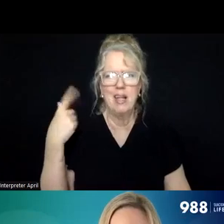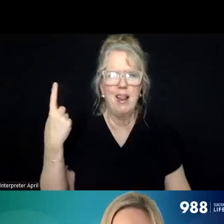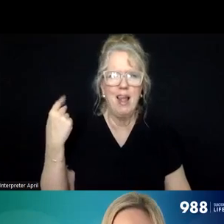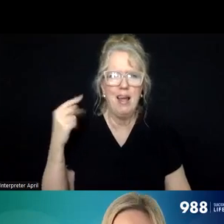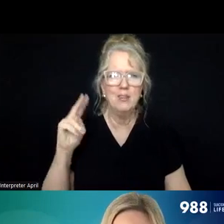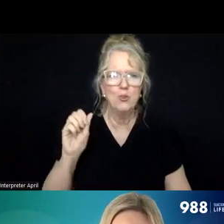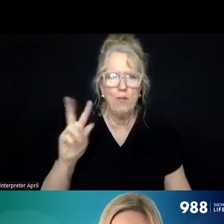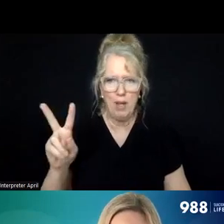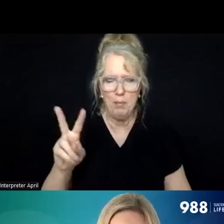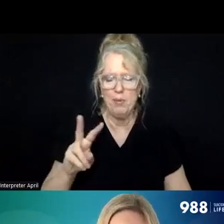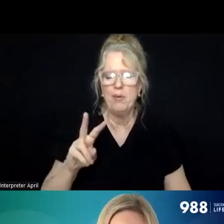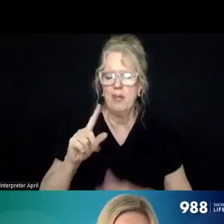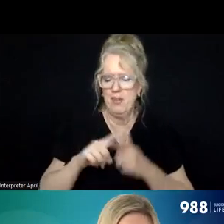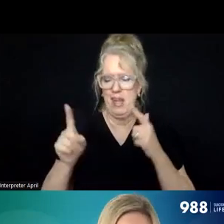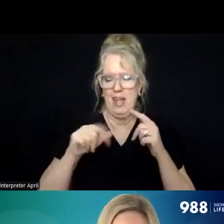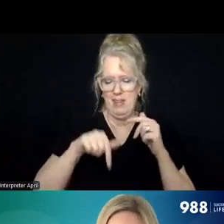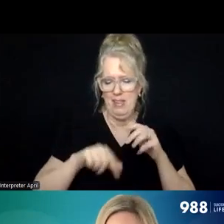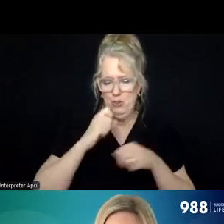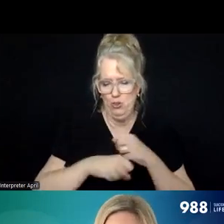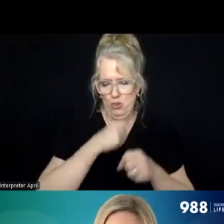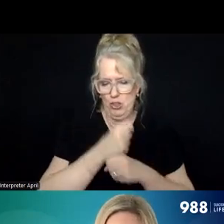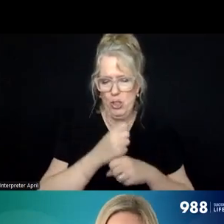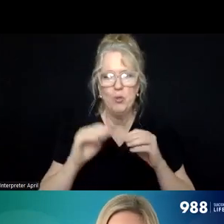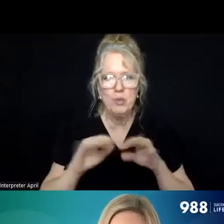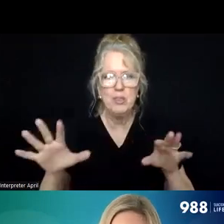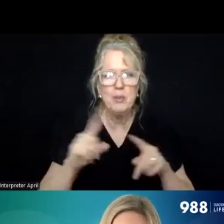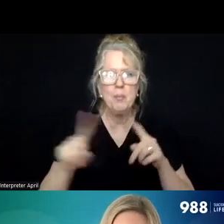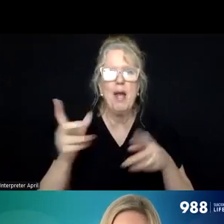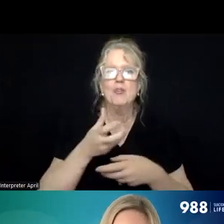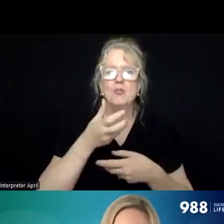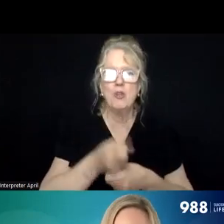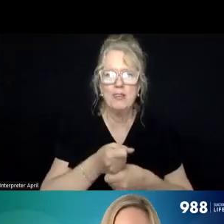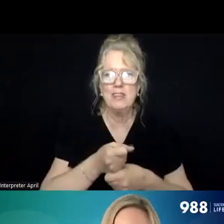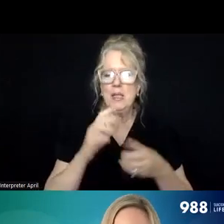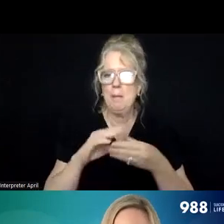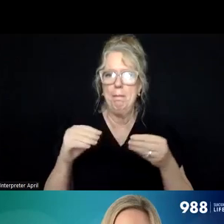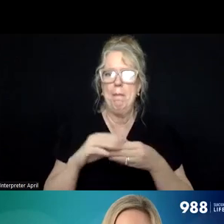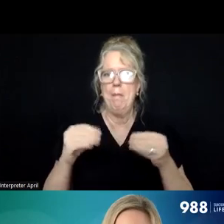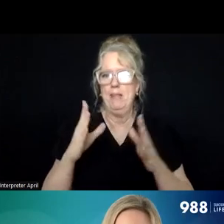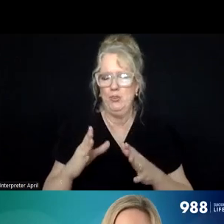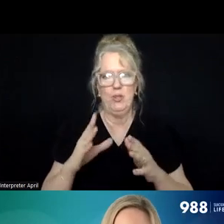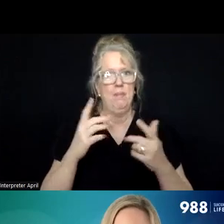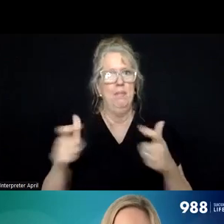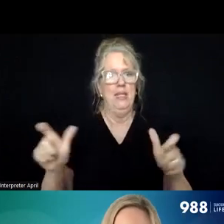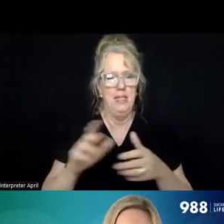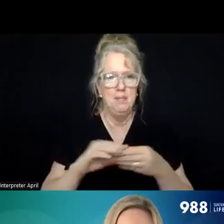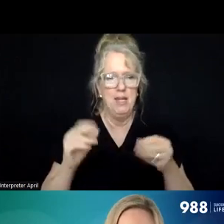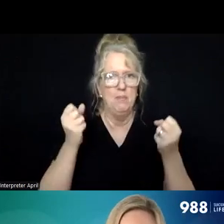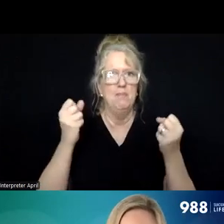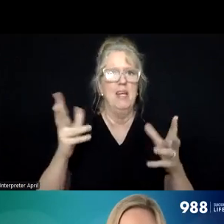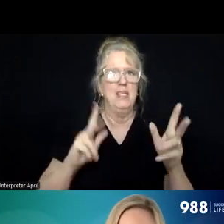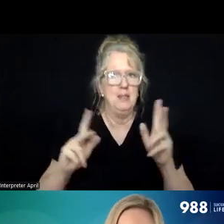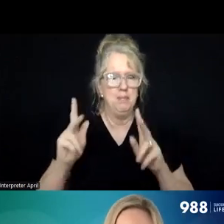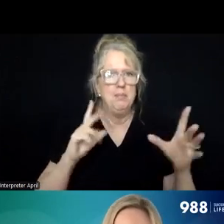then again, earlier, uh, this year that we released about trusted messengers, that was a big, um, message that resonated with a